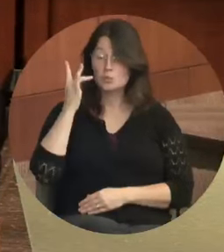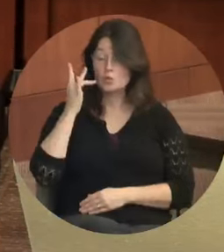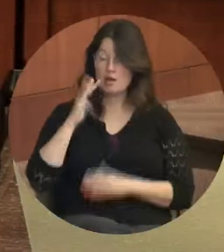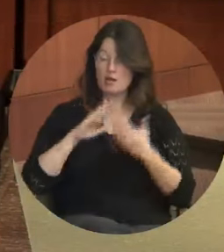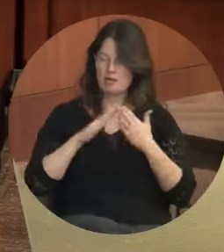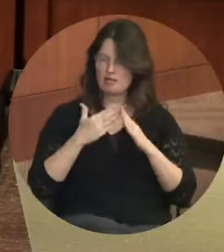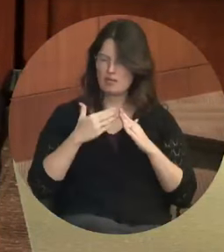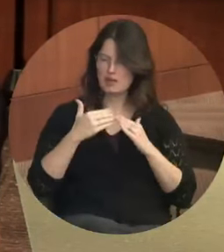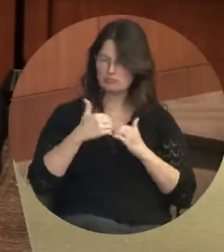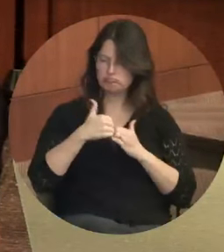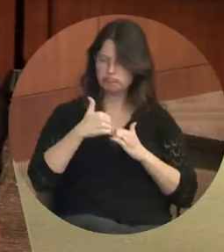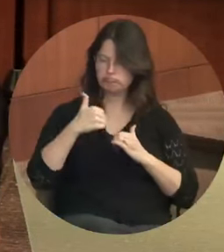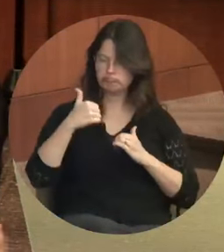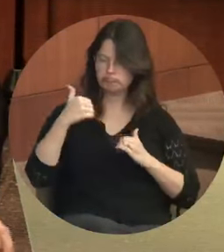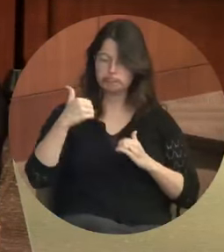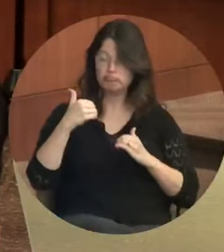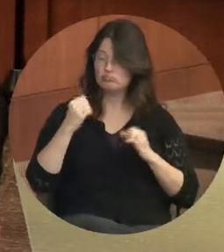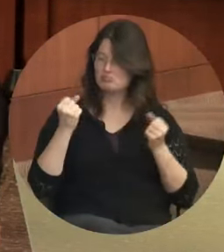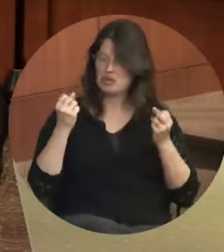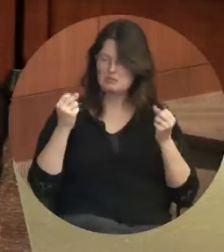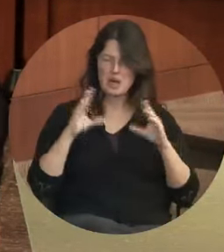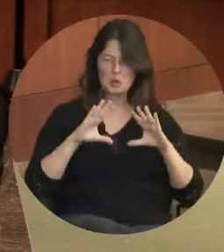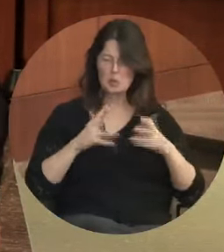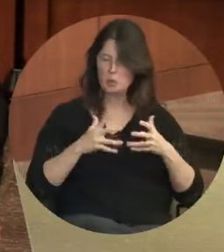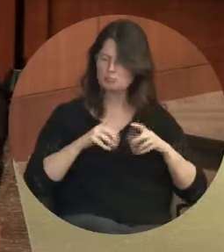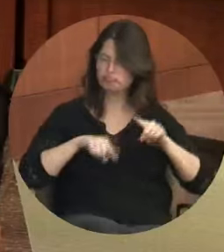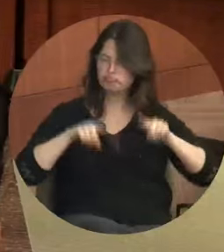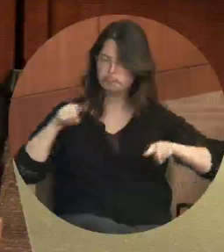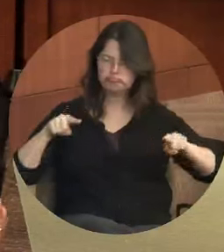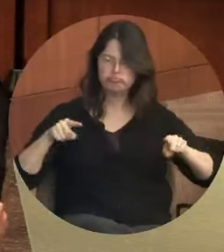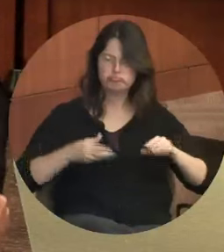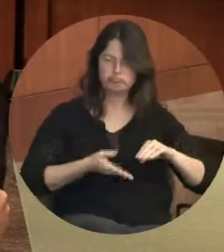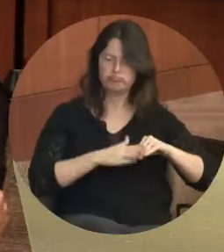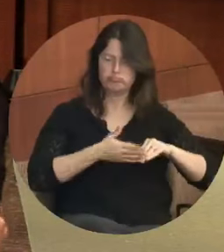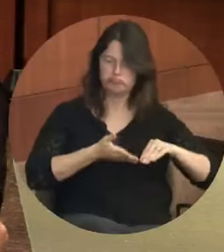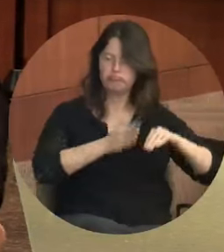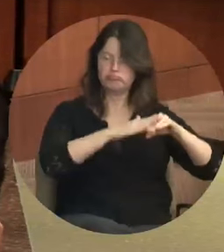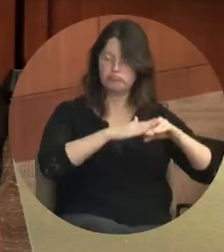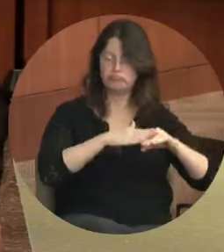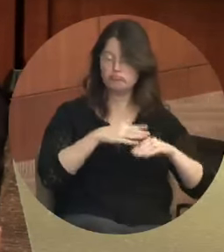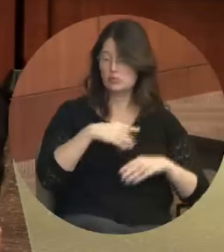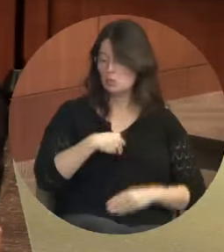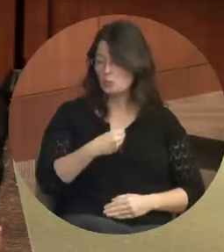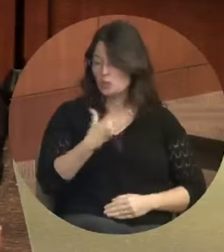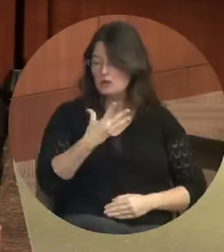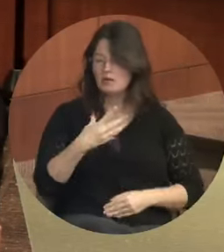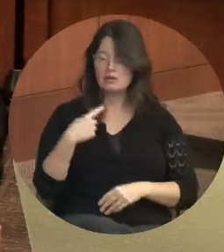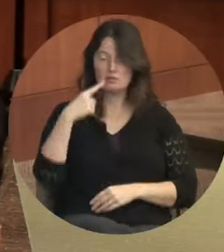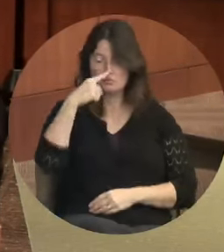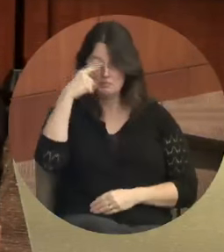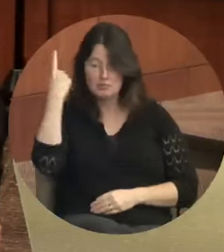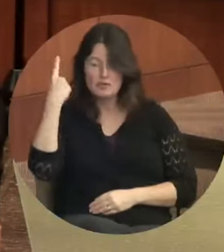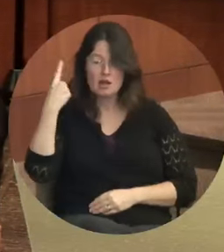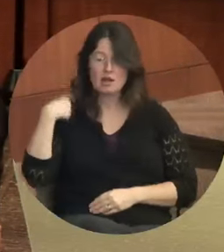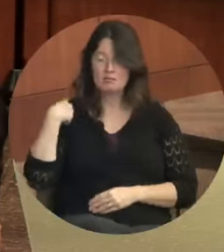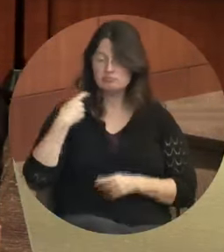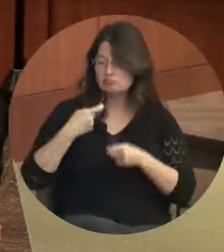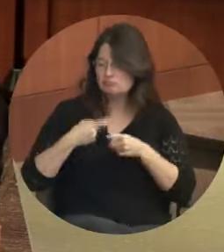white, Hispanic, Asian, black, and it's increasing most profoundly in the black community.